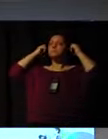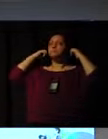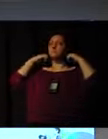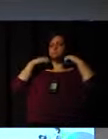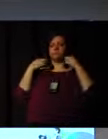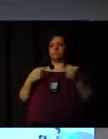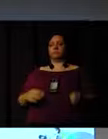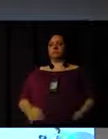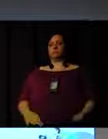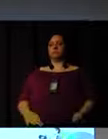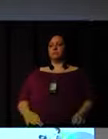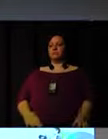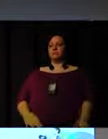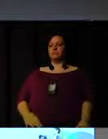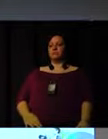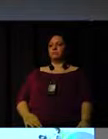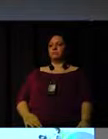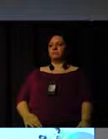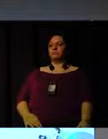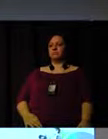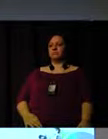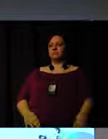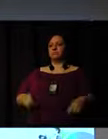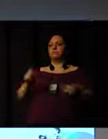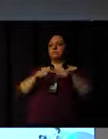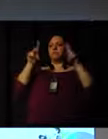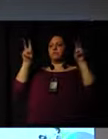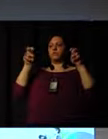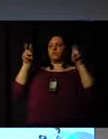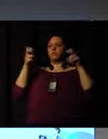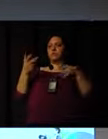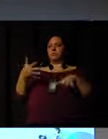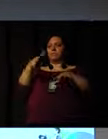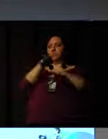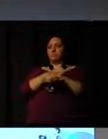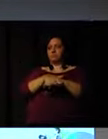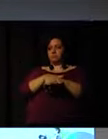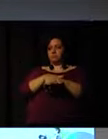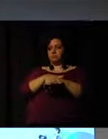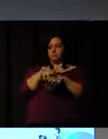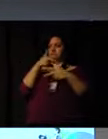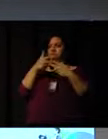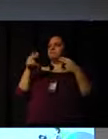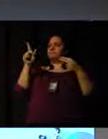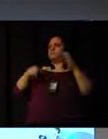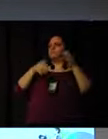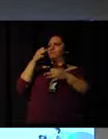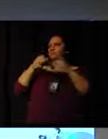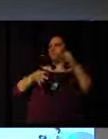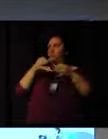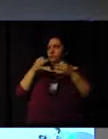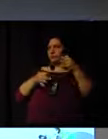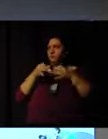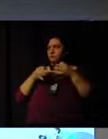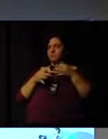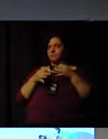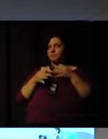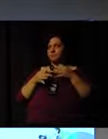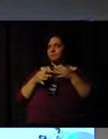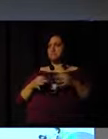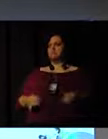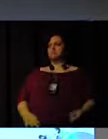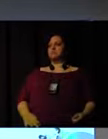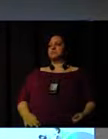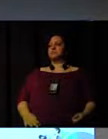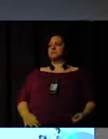is legislation. YMCA has a legal department that deals with all these legal